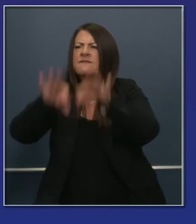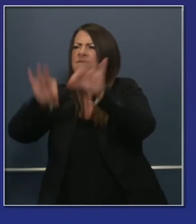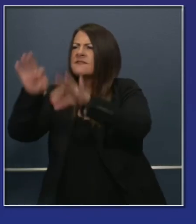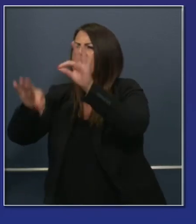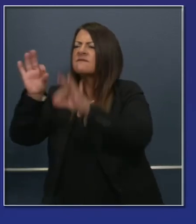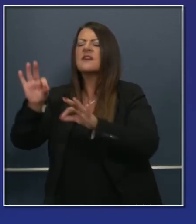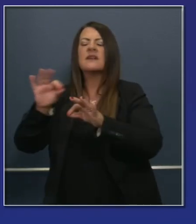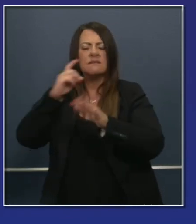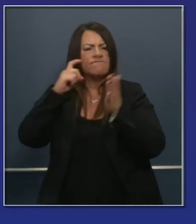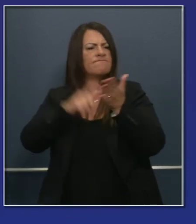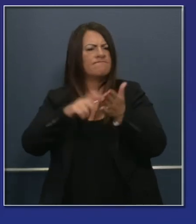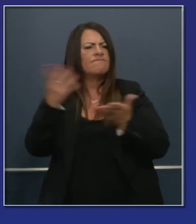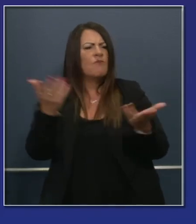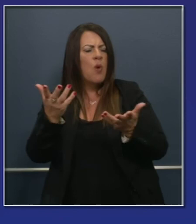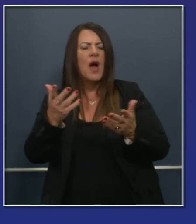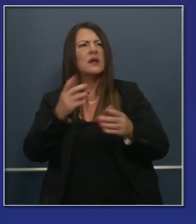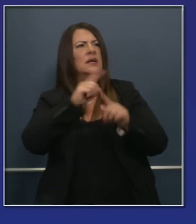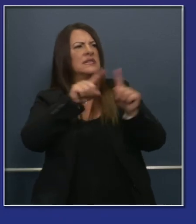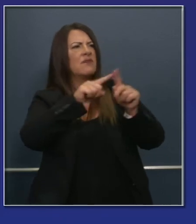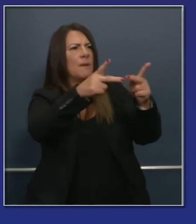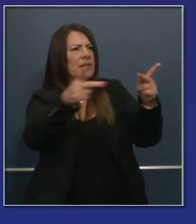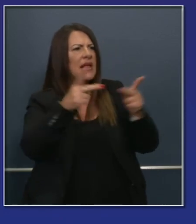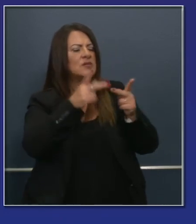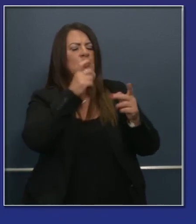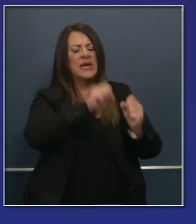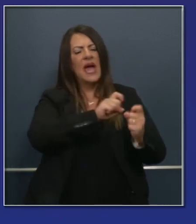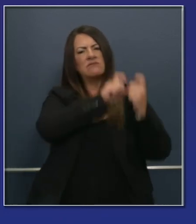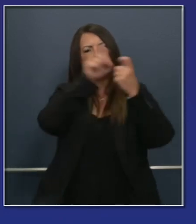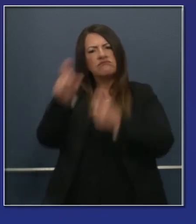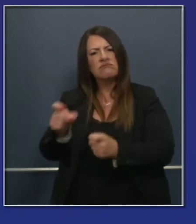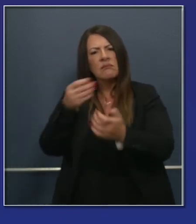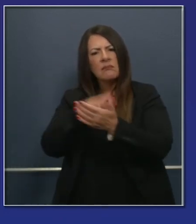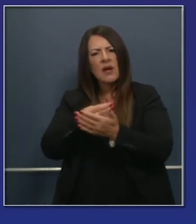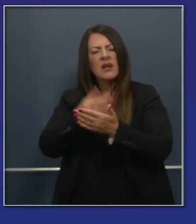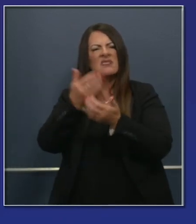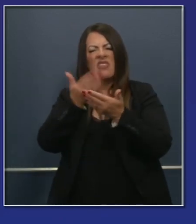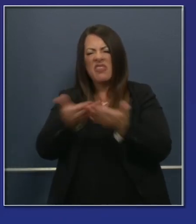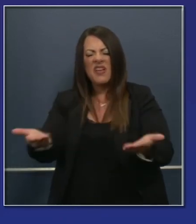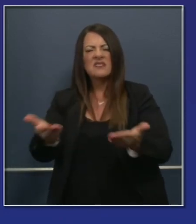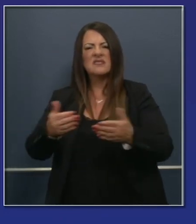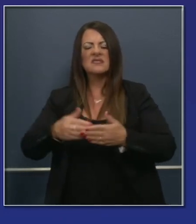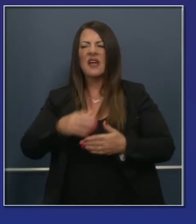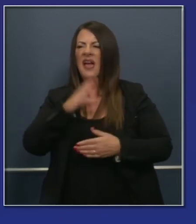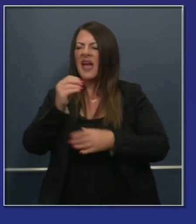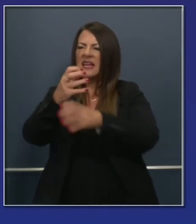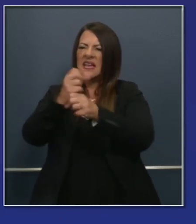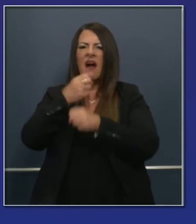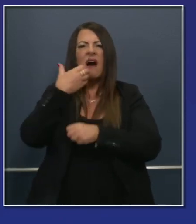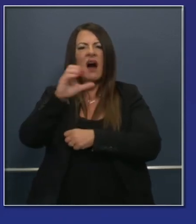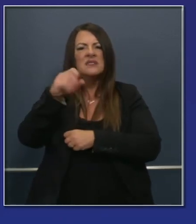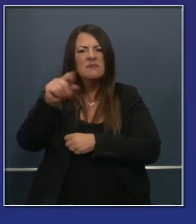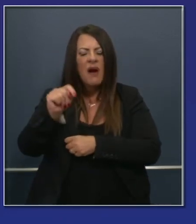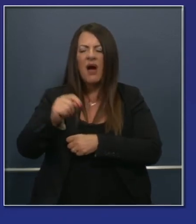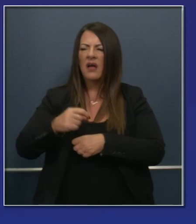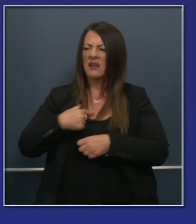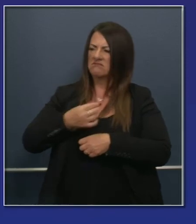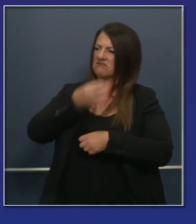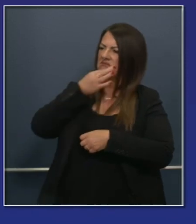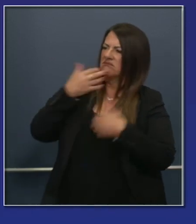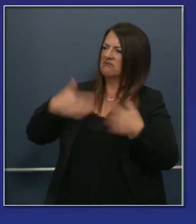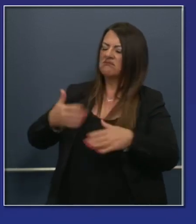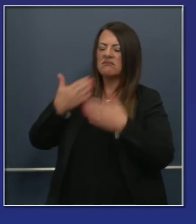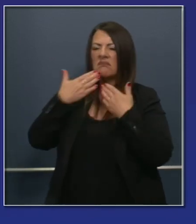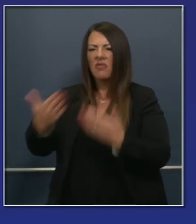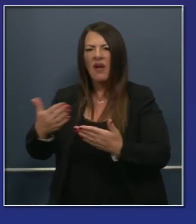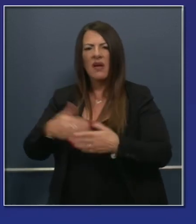in terms of philanthropy and more devices and Wi-Fi hotspots but to do something else. And he can I hope talk to